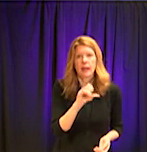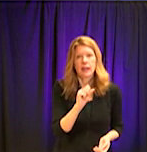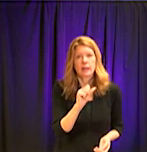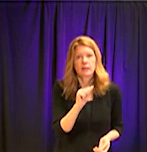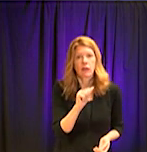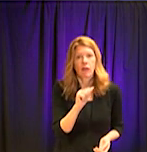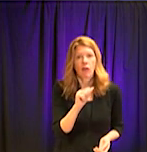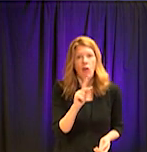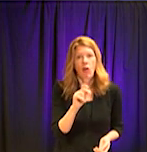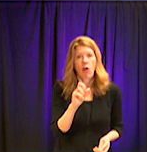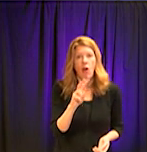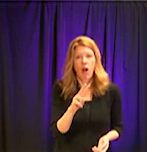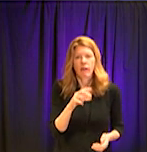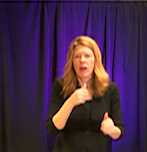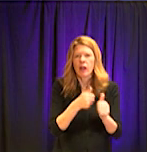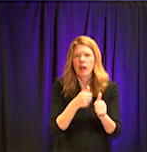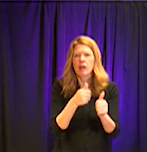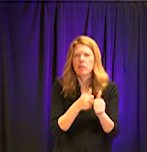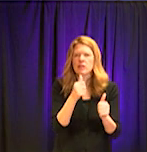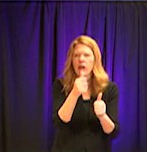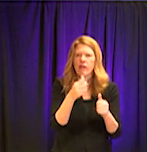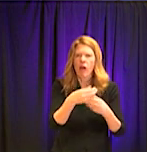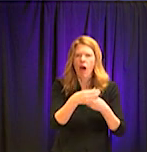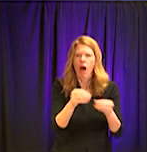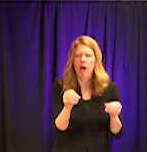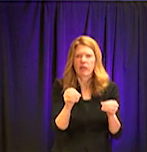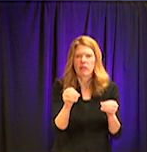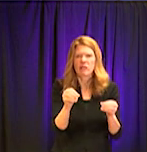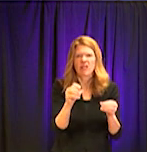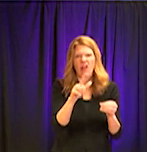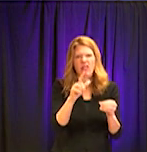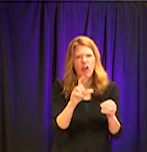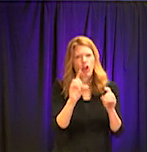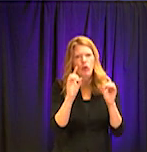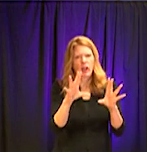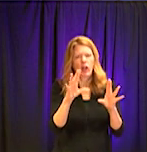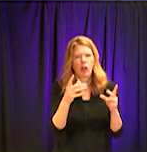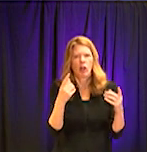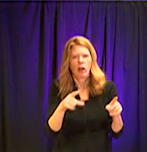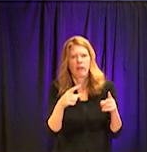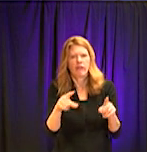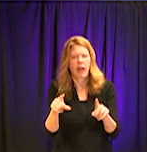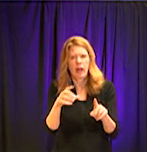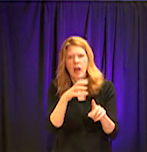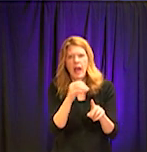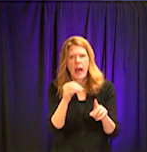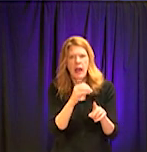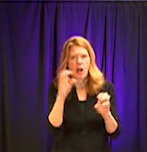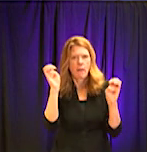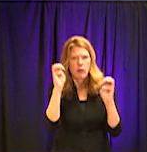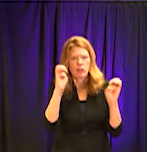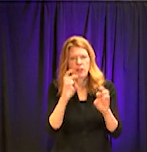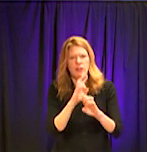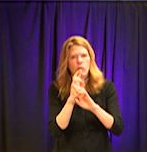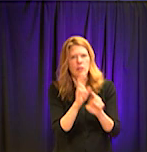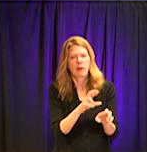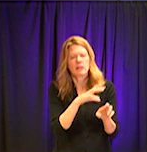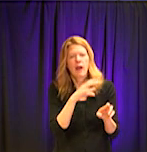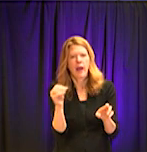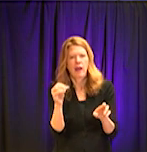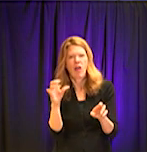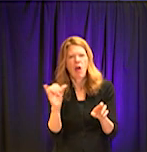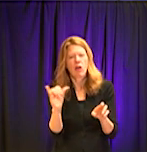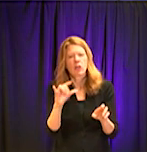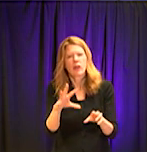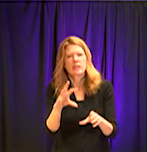of Emory University's Office of Critical Event Preparedness and Response and the Professor of Emergency Medicine. His professional